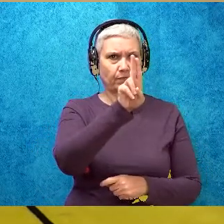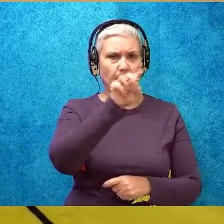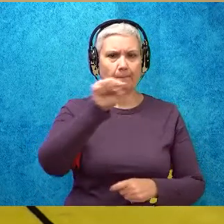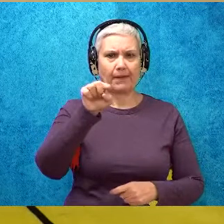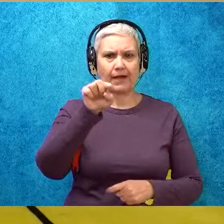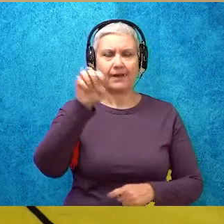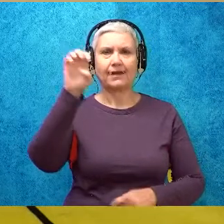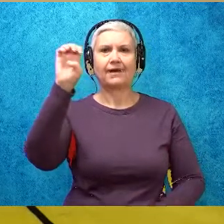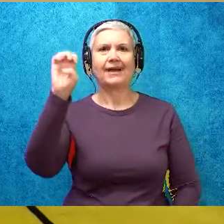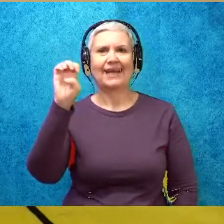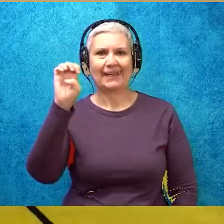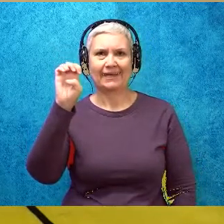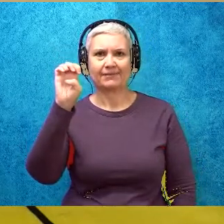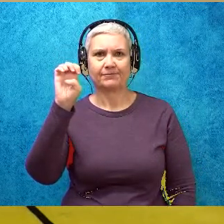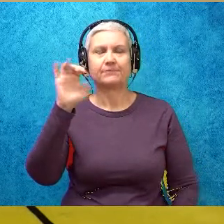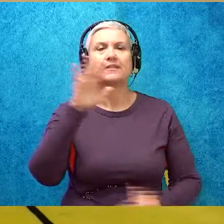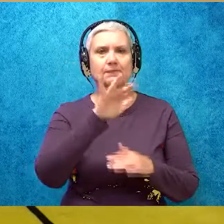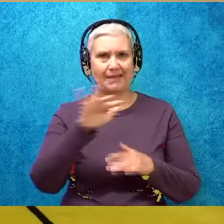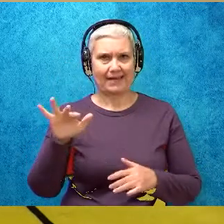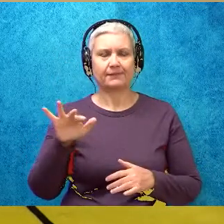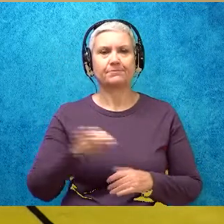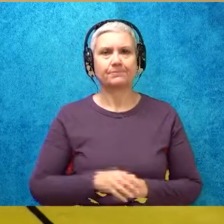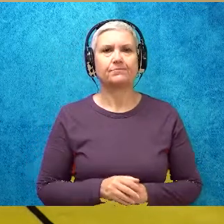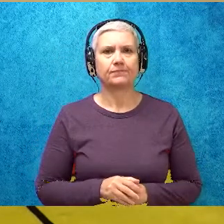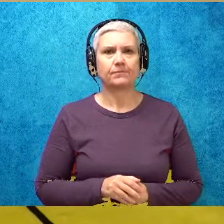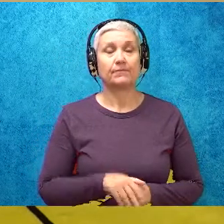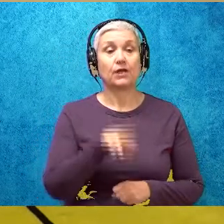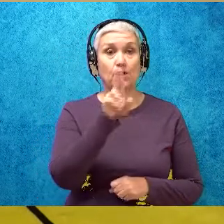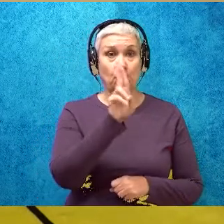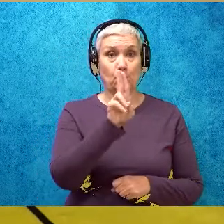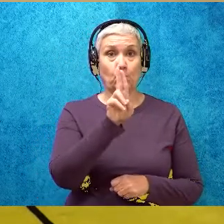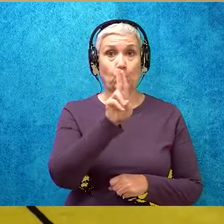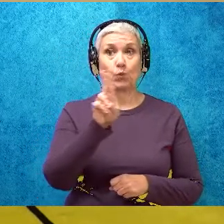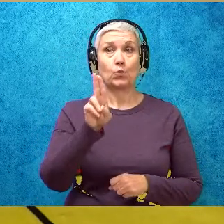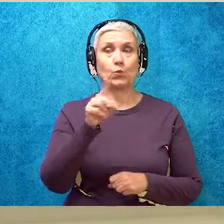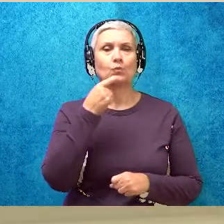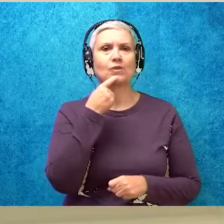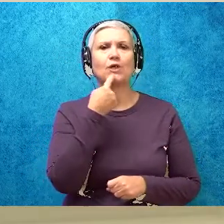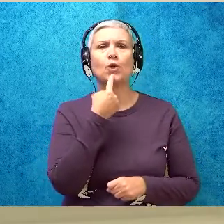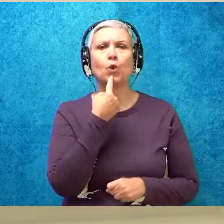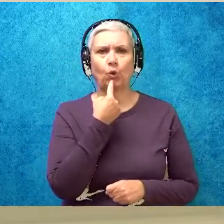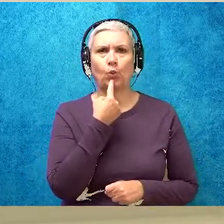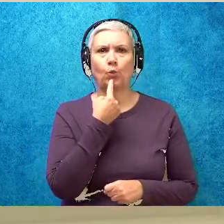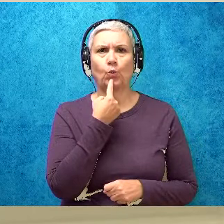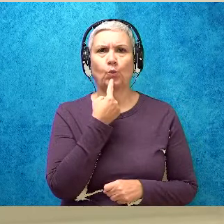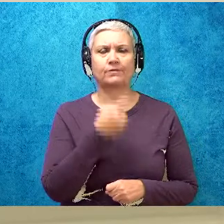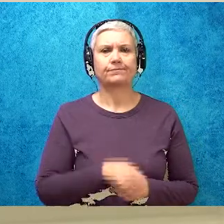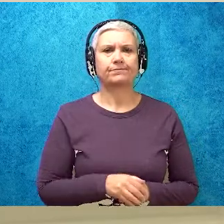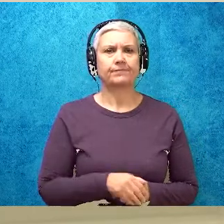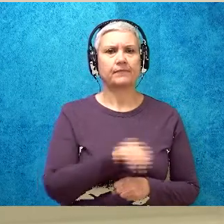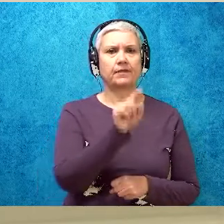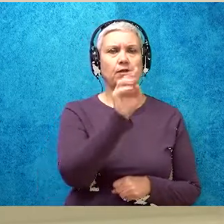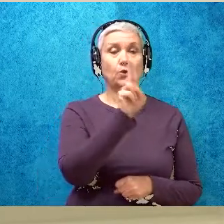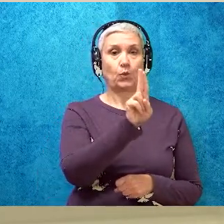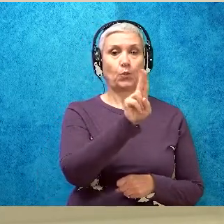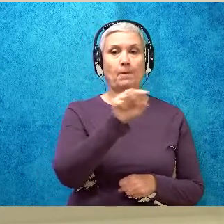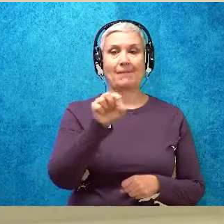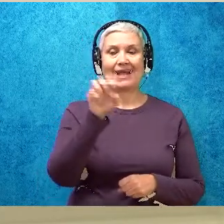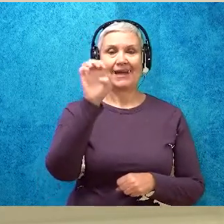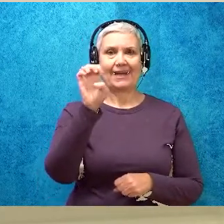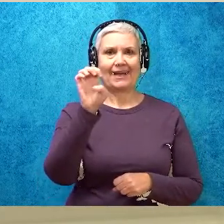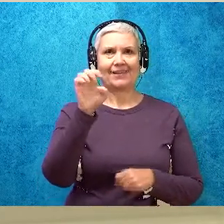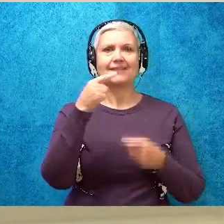E spelling, and that says U. U blank E says U.